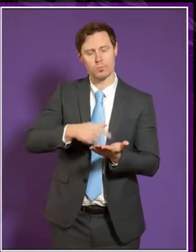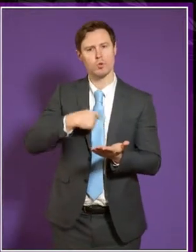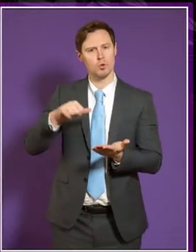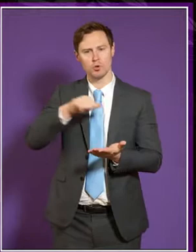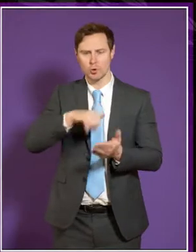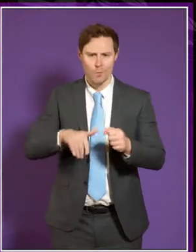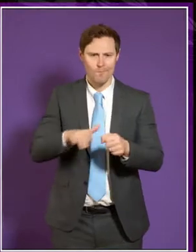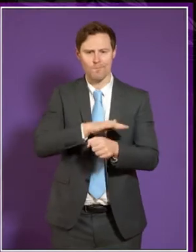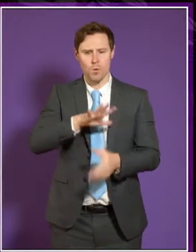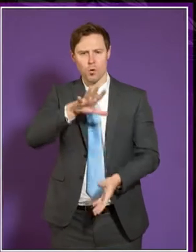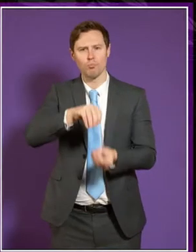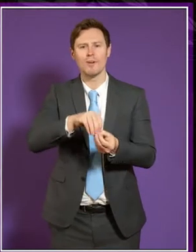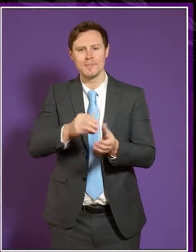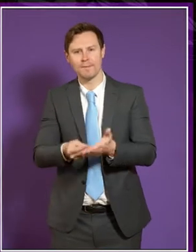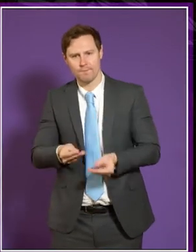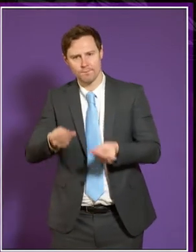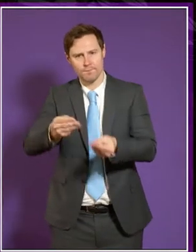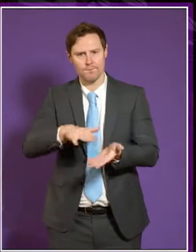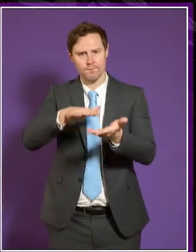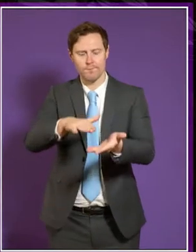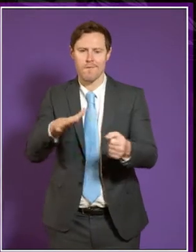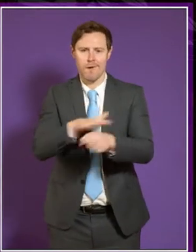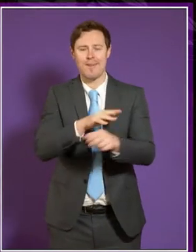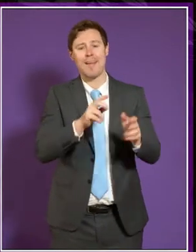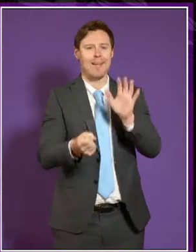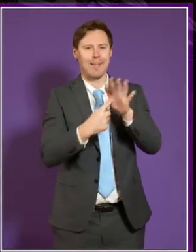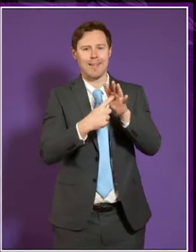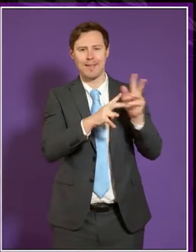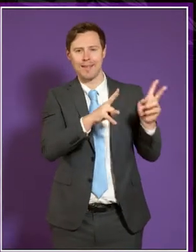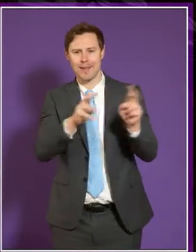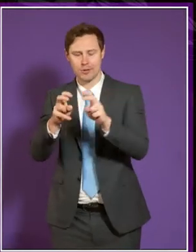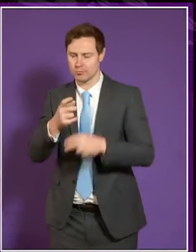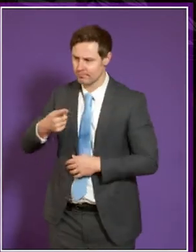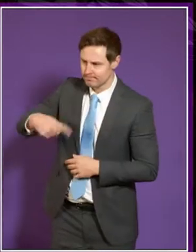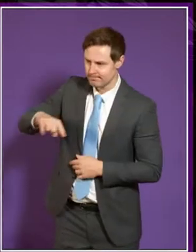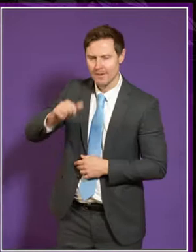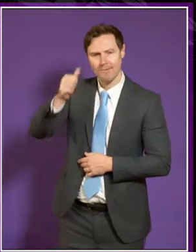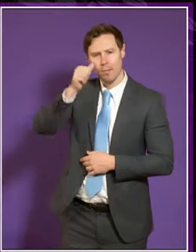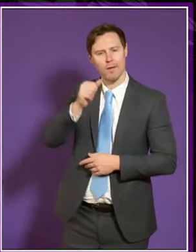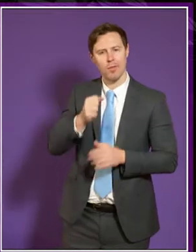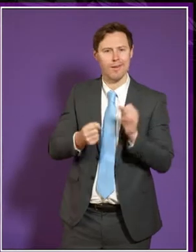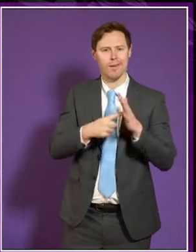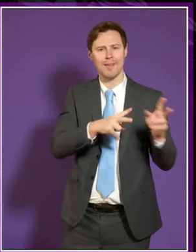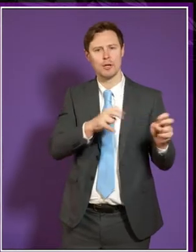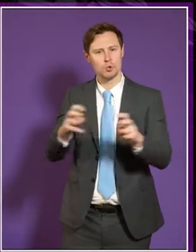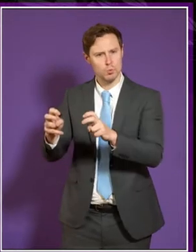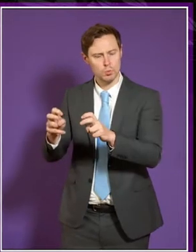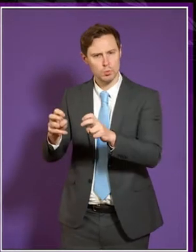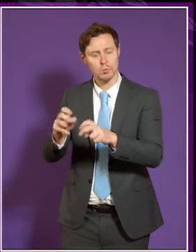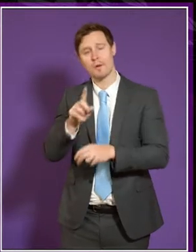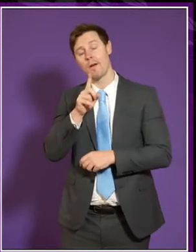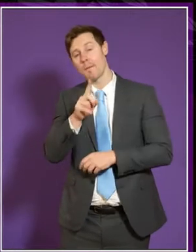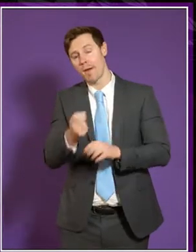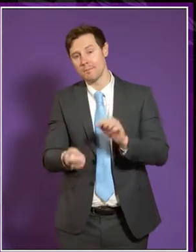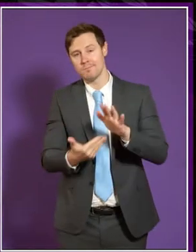comprehensive and cover all the key issues, many of which should be familiar to members of this committee, but also